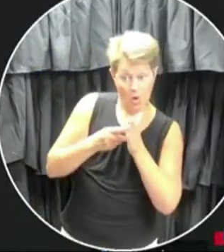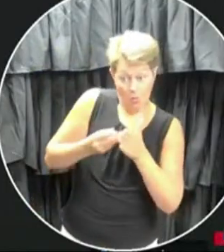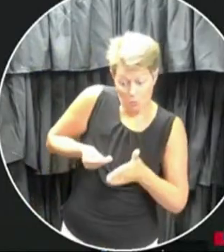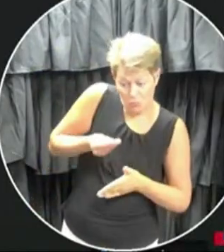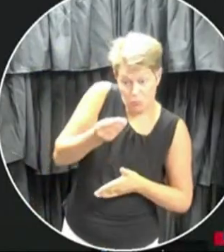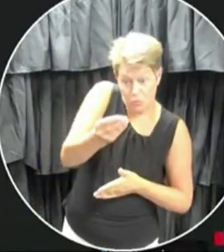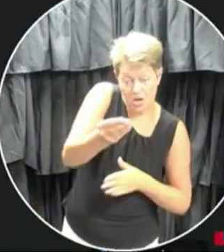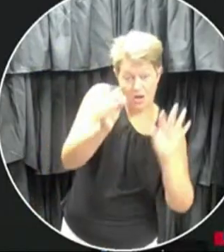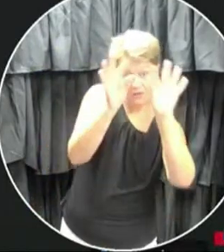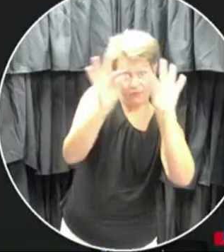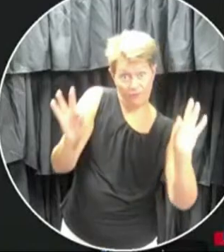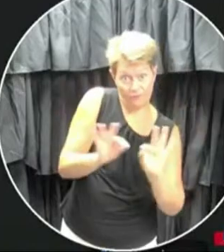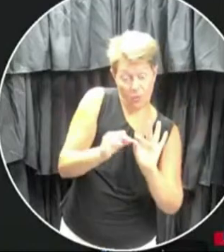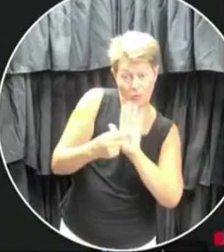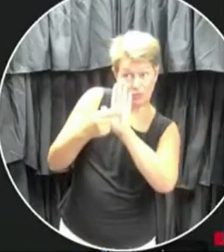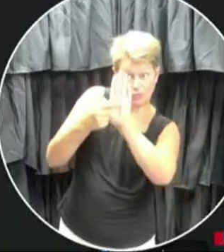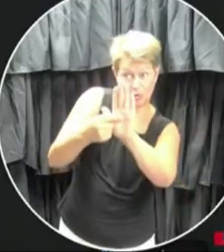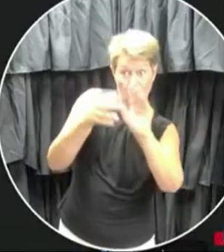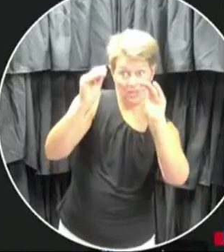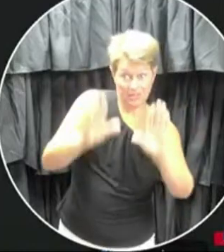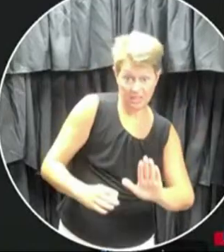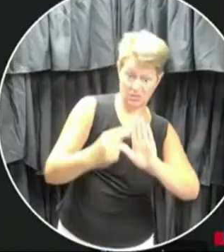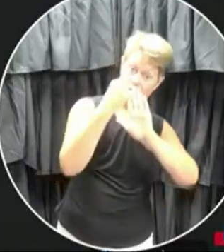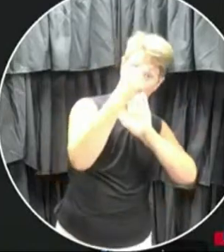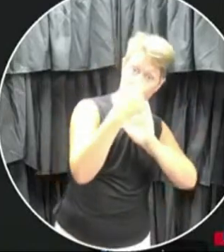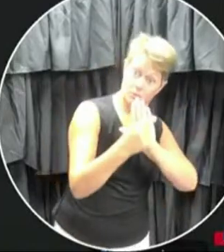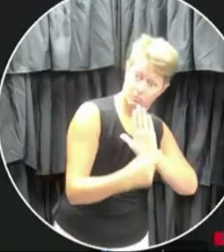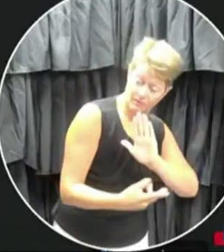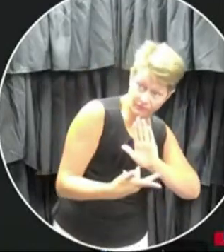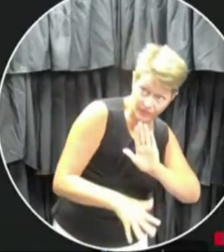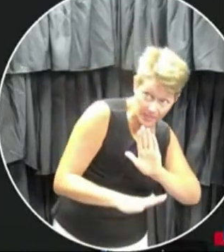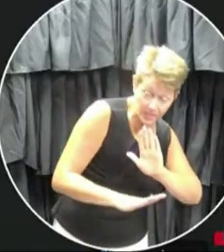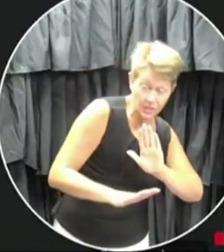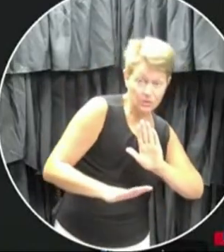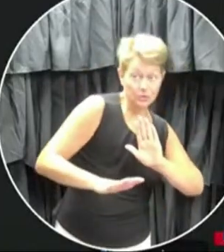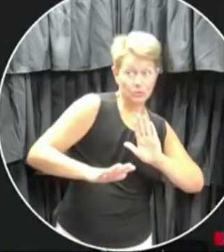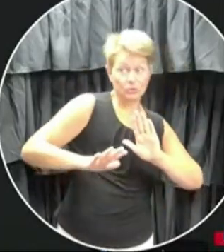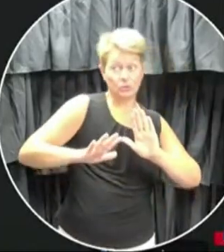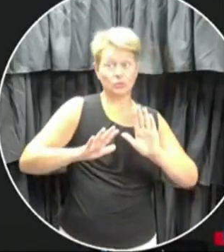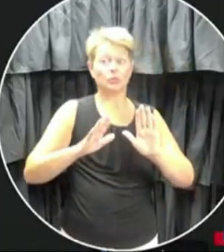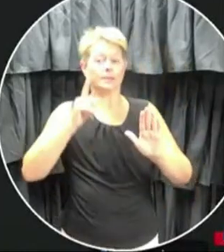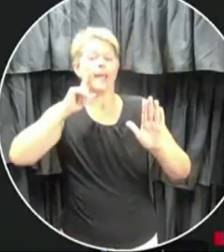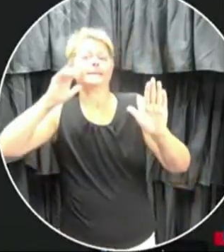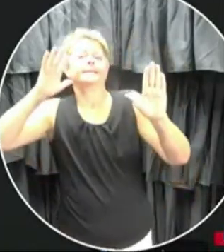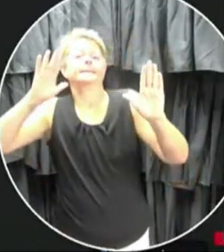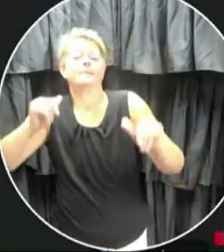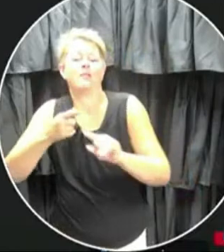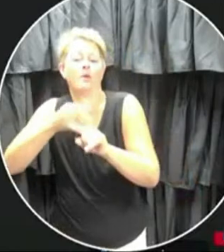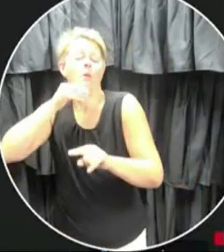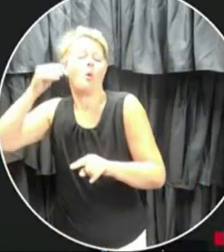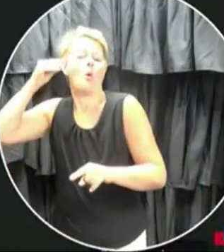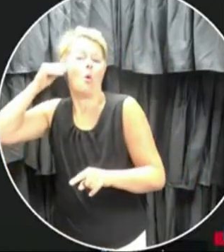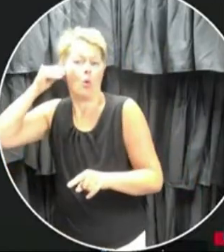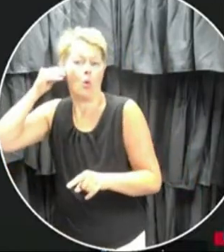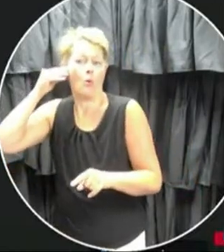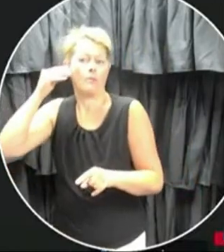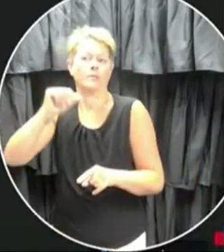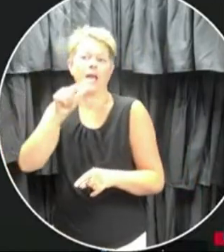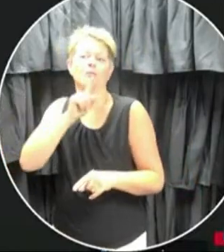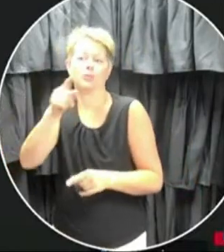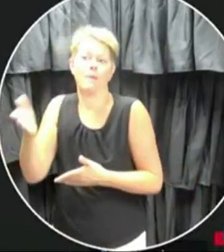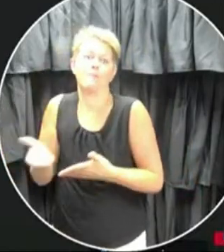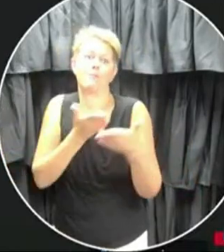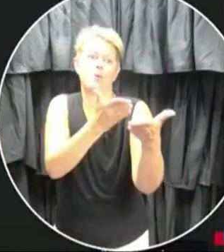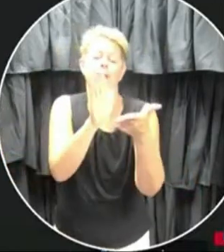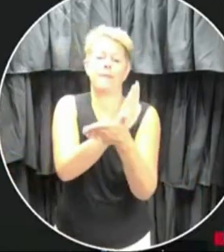form or to show somehow that they've gone through this screening process. It's more of an expectation that you would hope each student would do every day